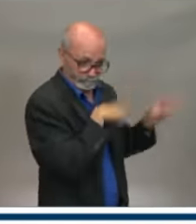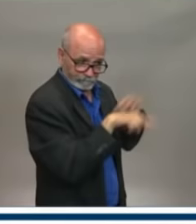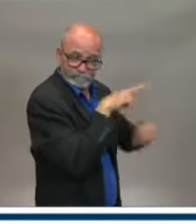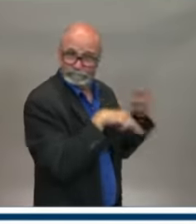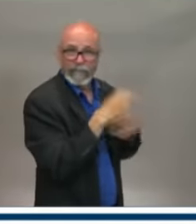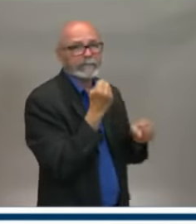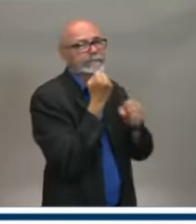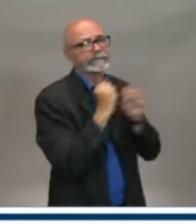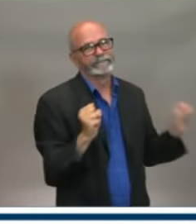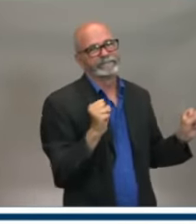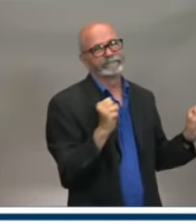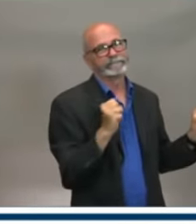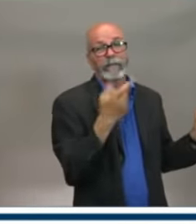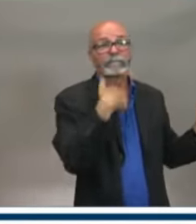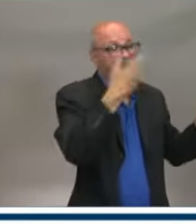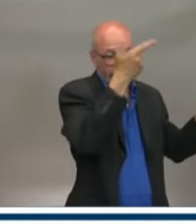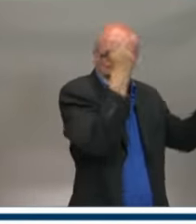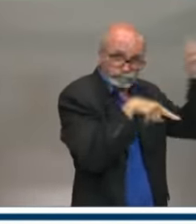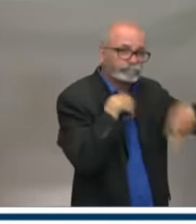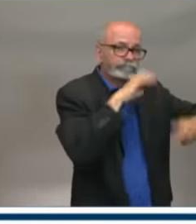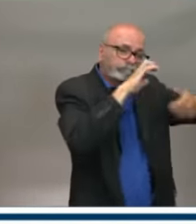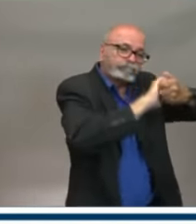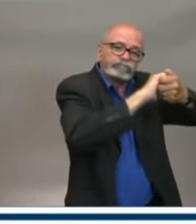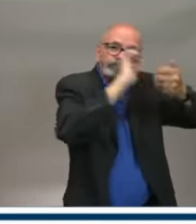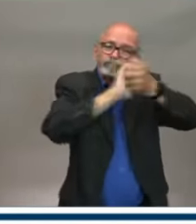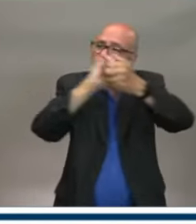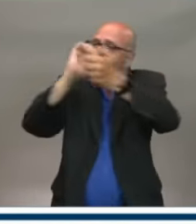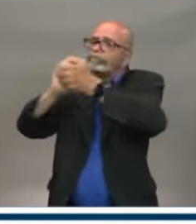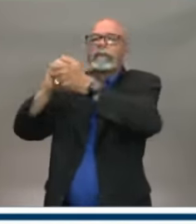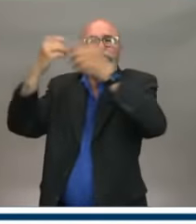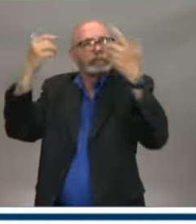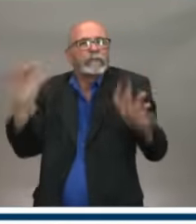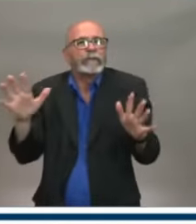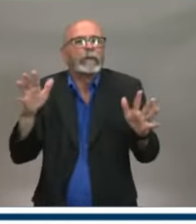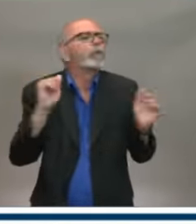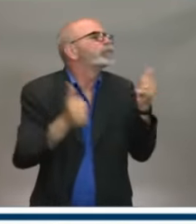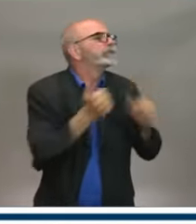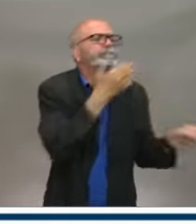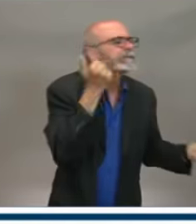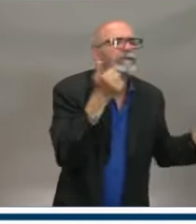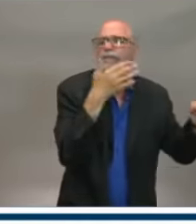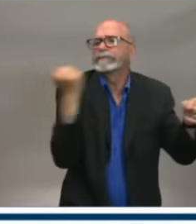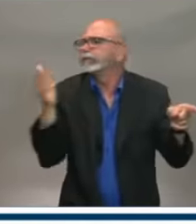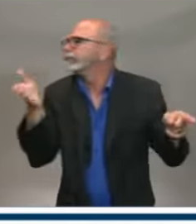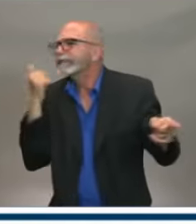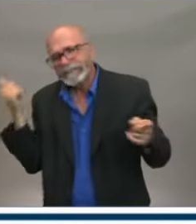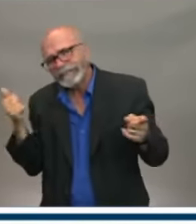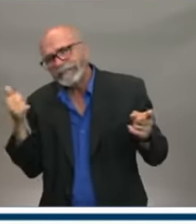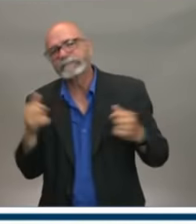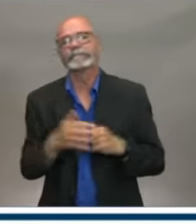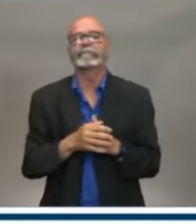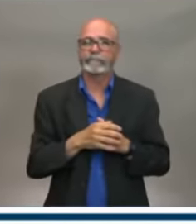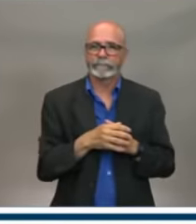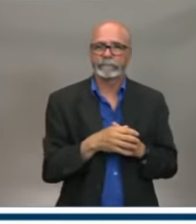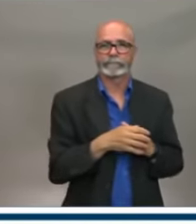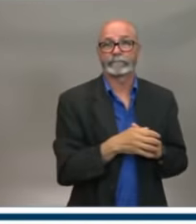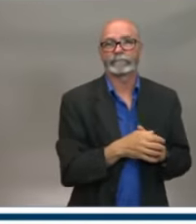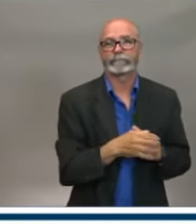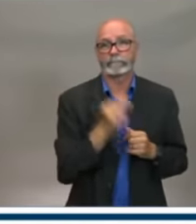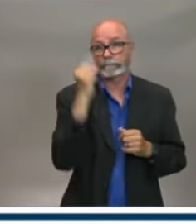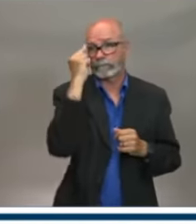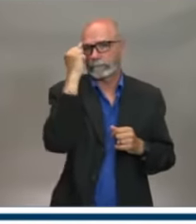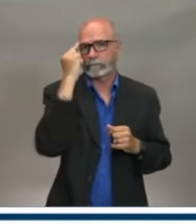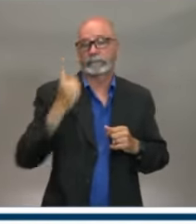appropriate mechanism is and what the changing protocols will be as we go forward. Next question, we'll go to Keith Doucette with Canadian Press.